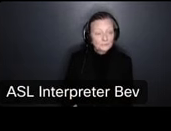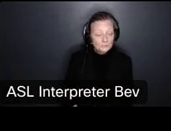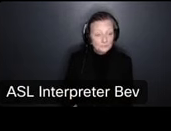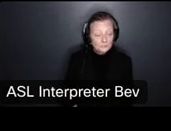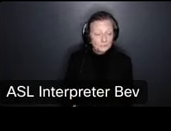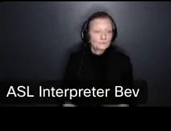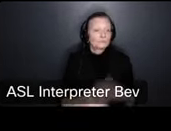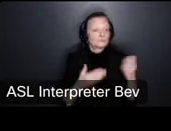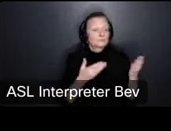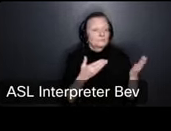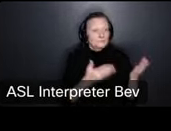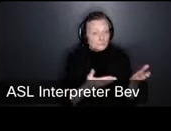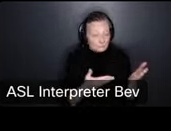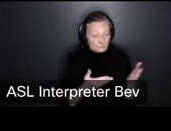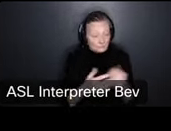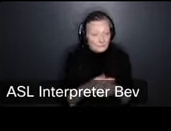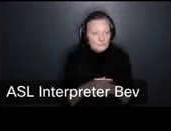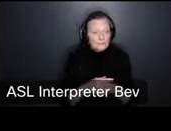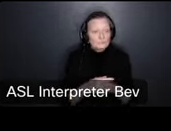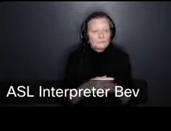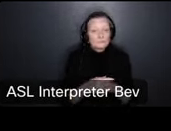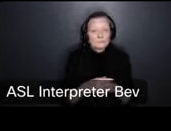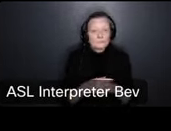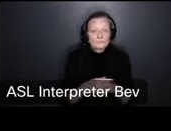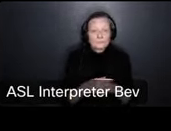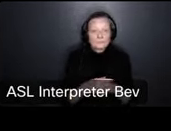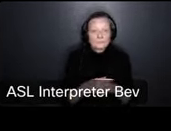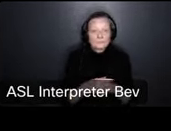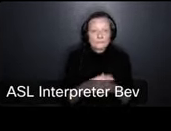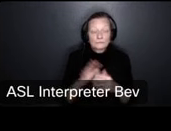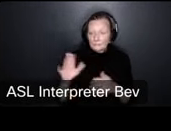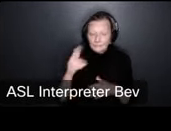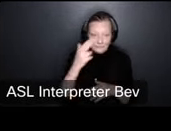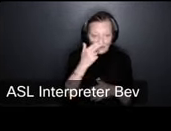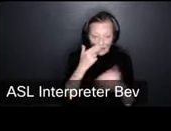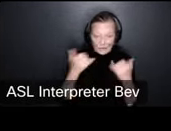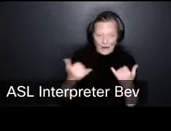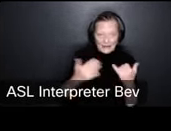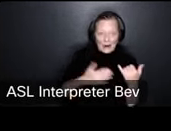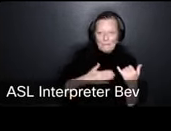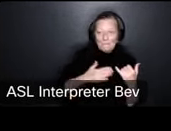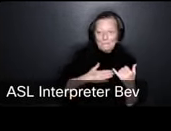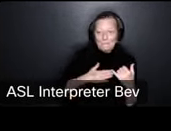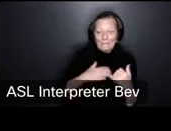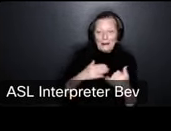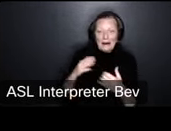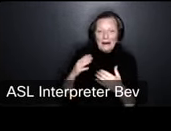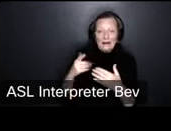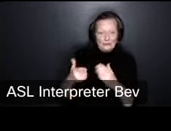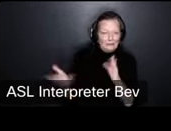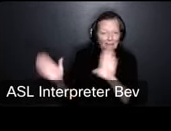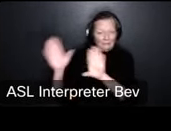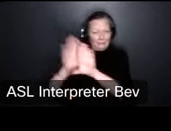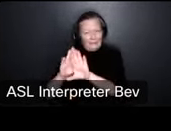so last but not least um and i what's really funny right now is my video is covering up the very end of the tax rate there so i can't see